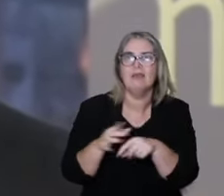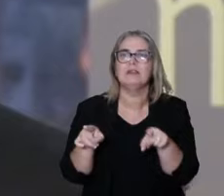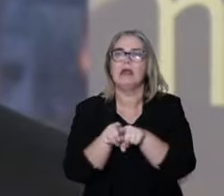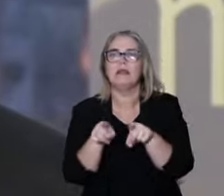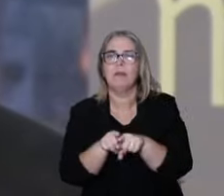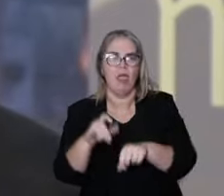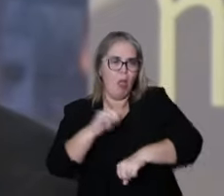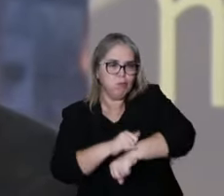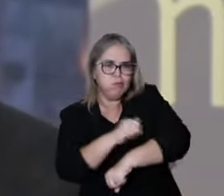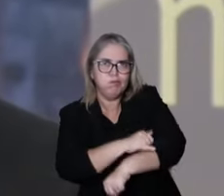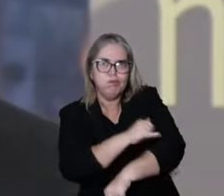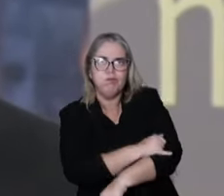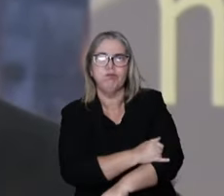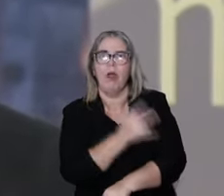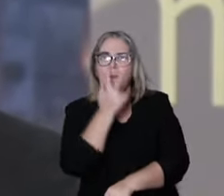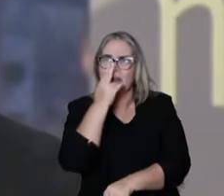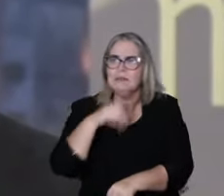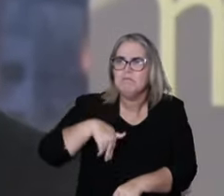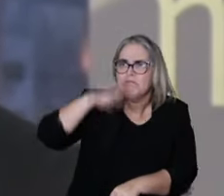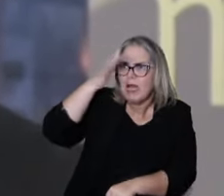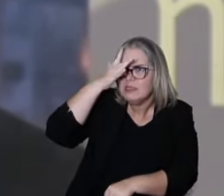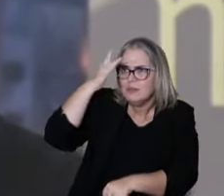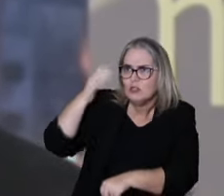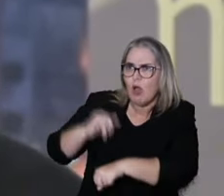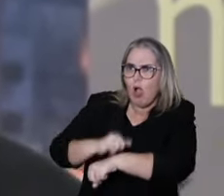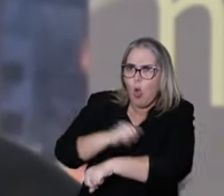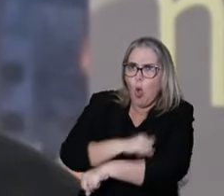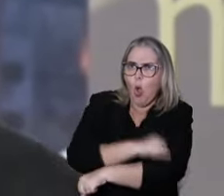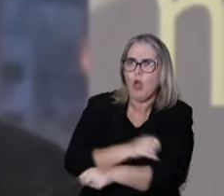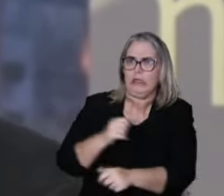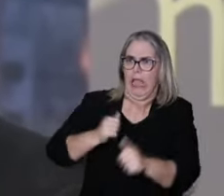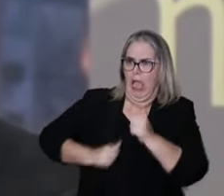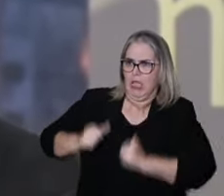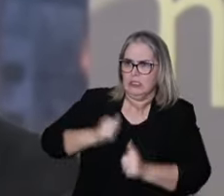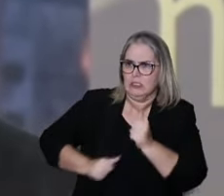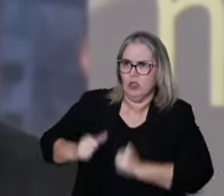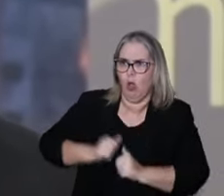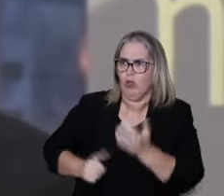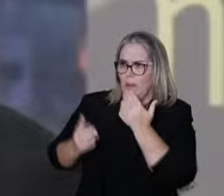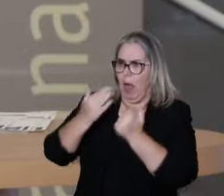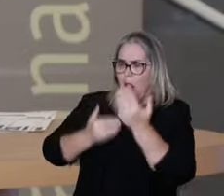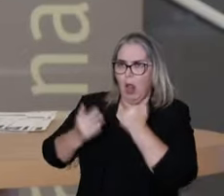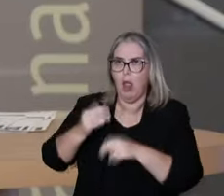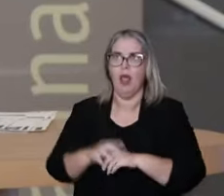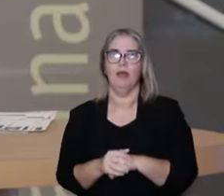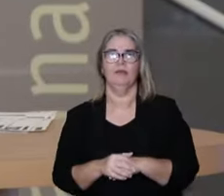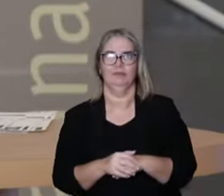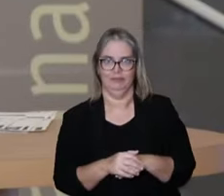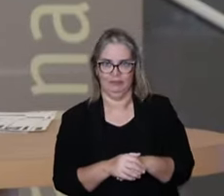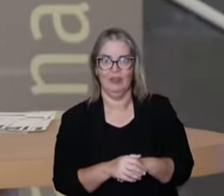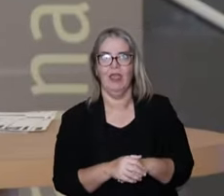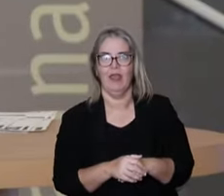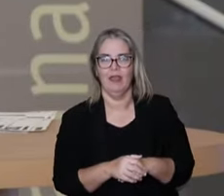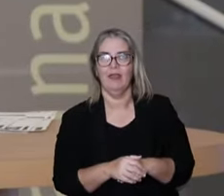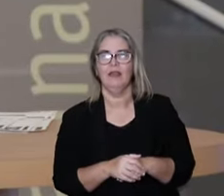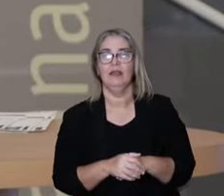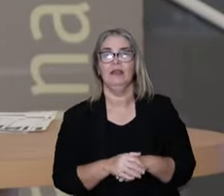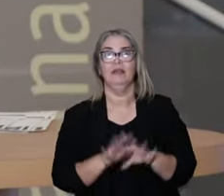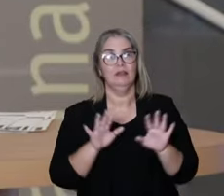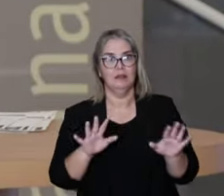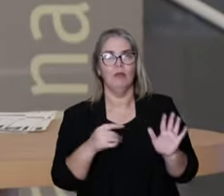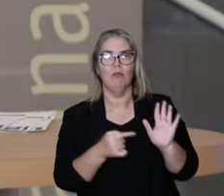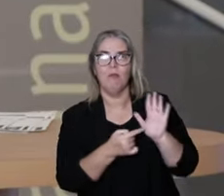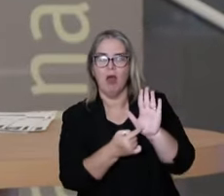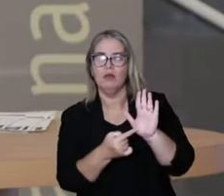condition, obesity, the set of public health, urban policies, all of this are making people sicker.